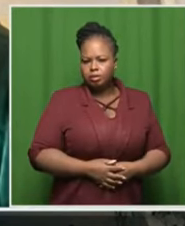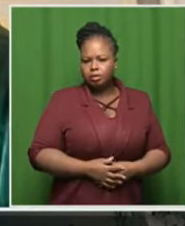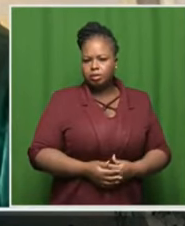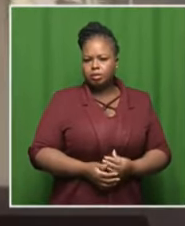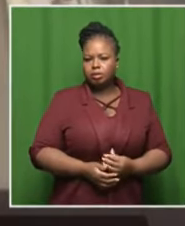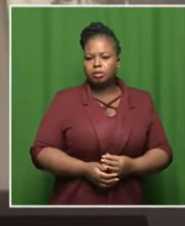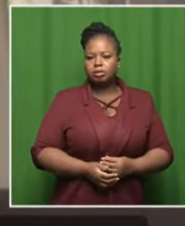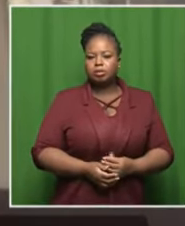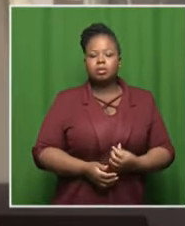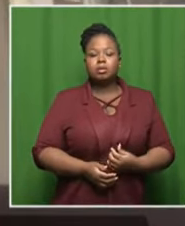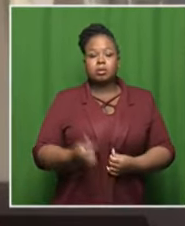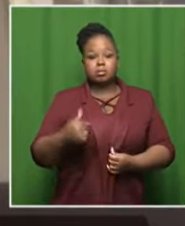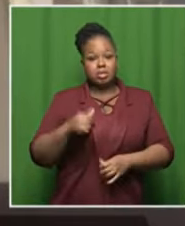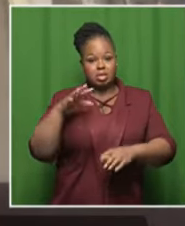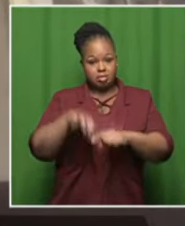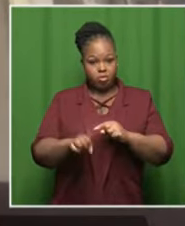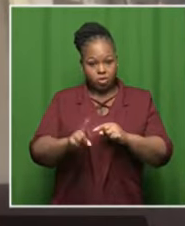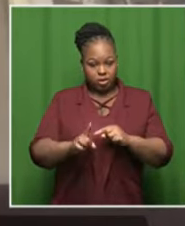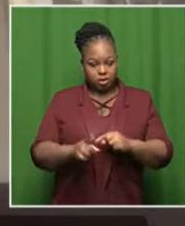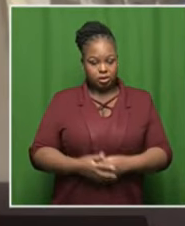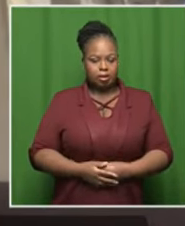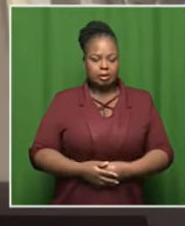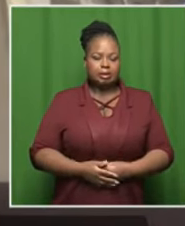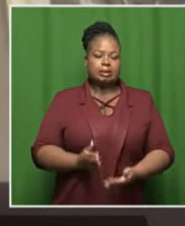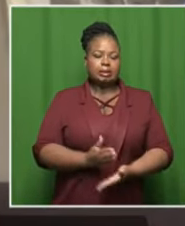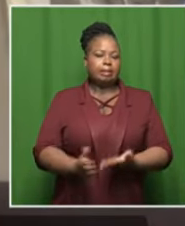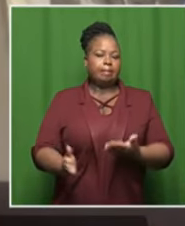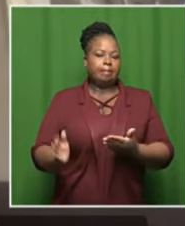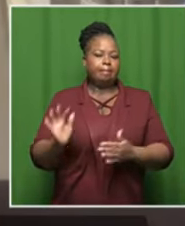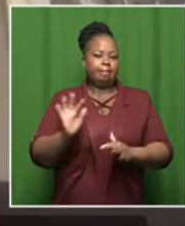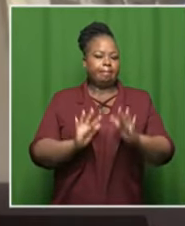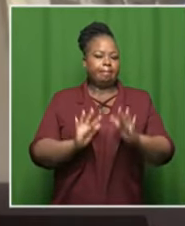what i've picked up and this is that there's some sort of reluctance to